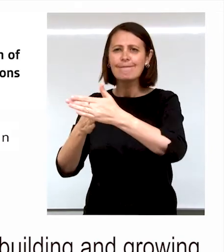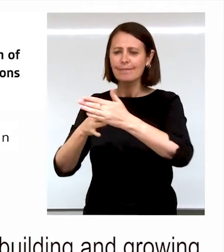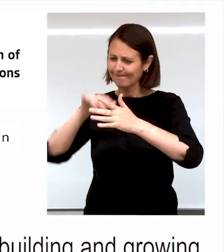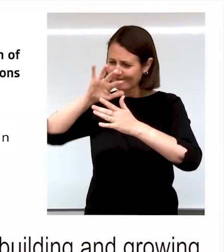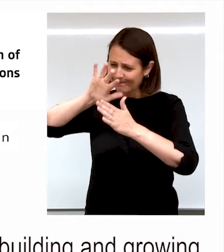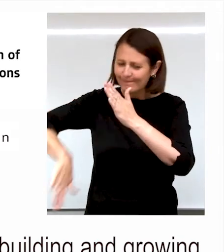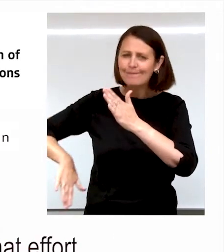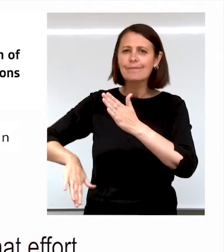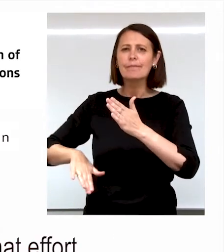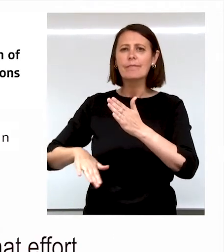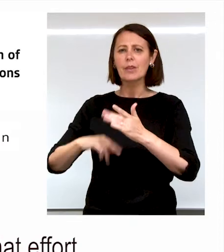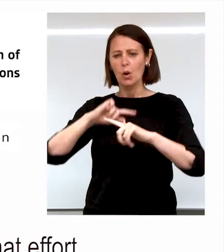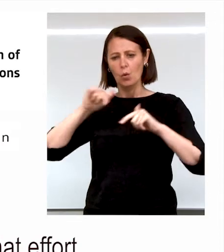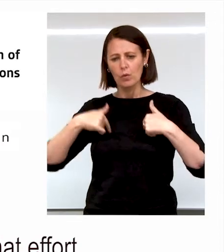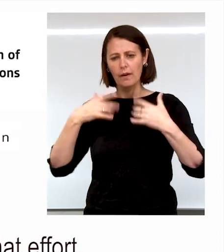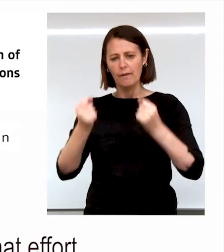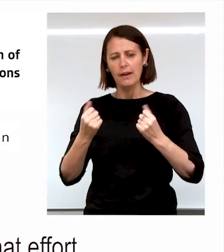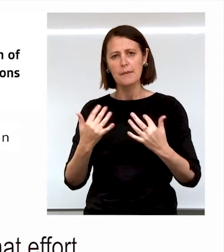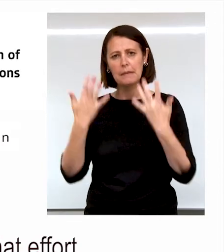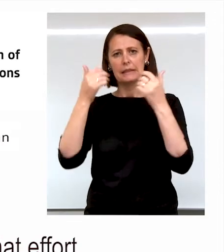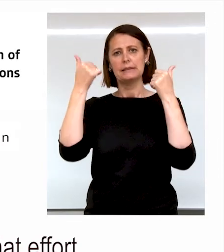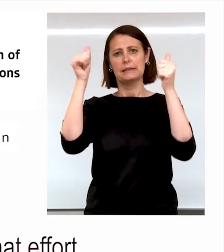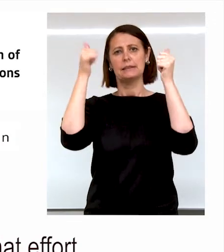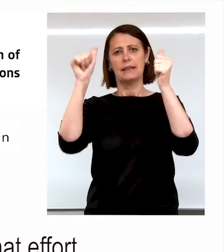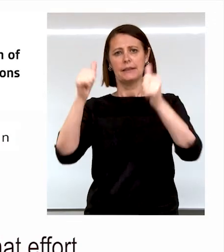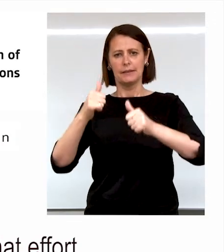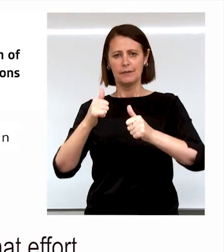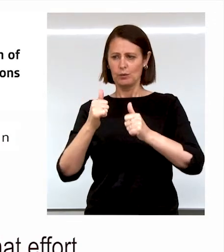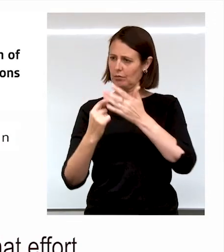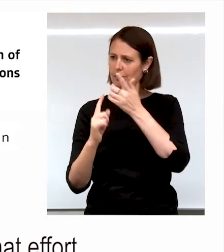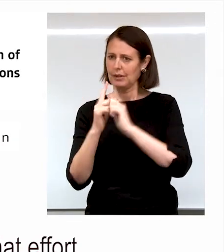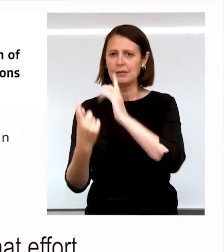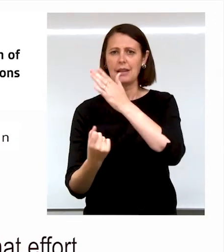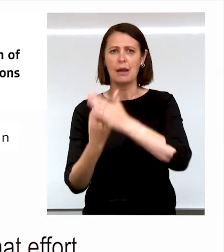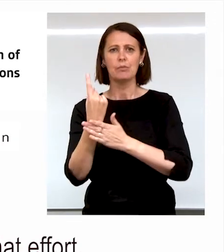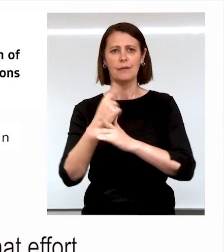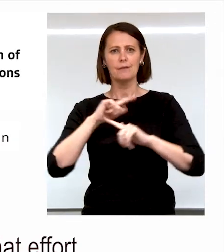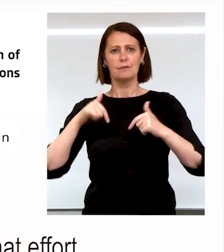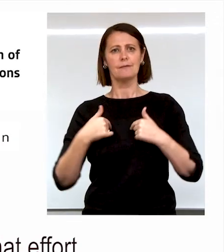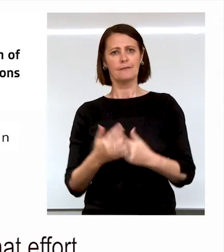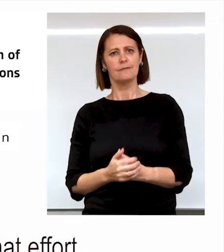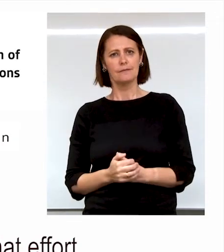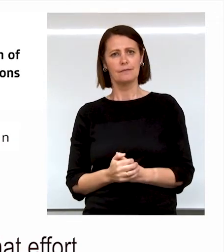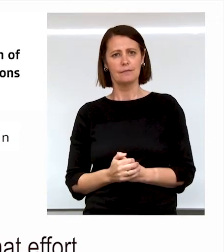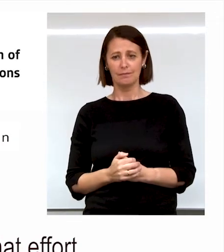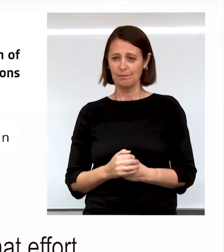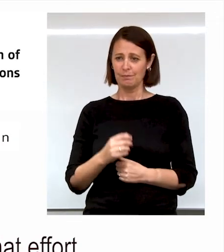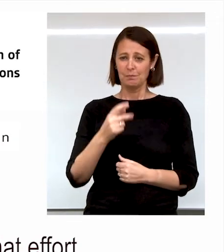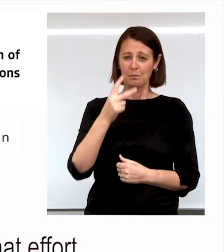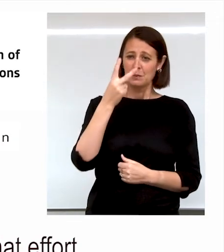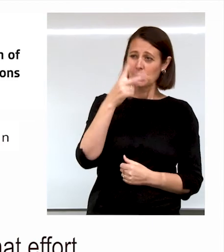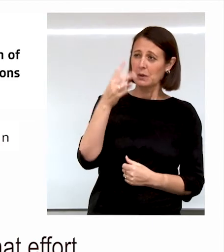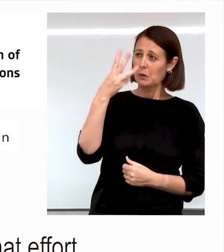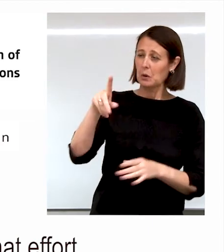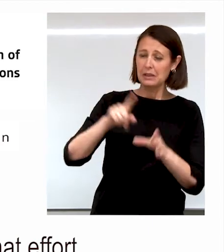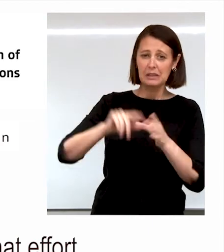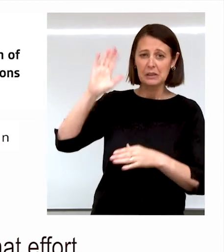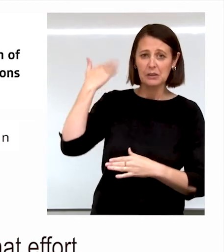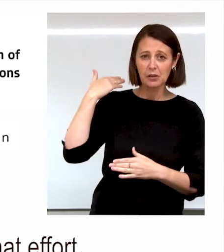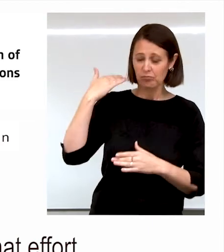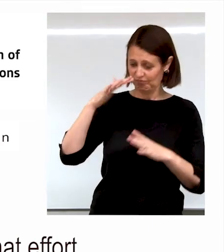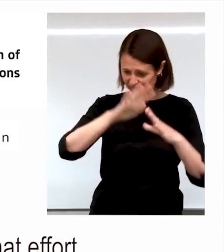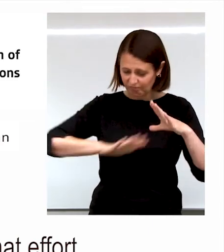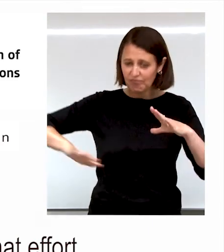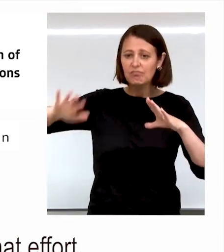around the world and we have had many successes in that effort. Two or three decades ago all